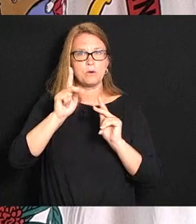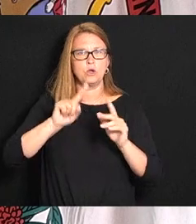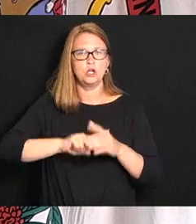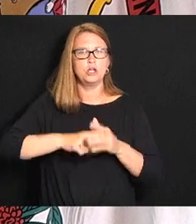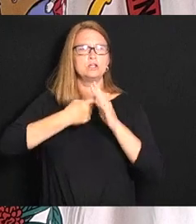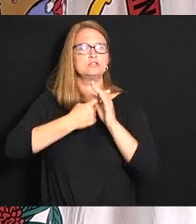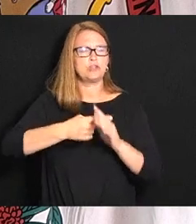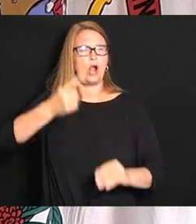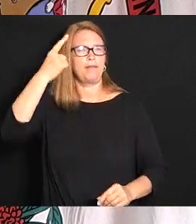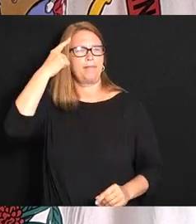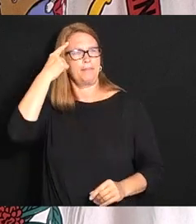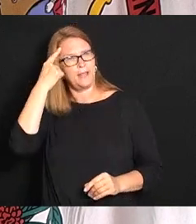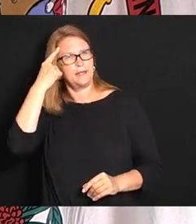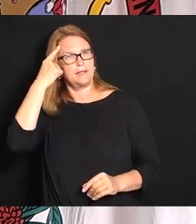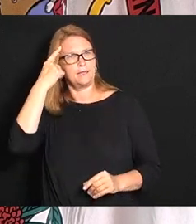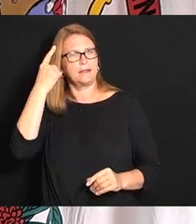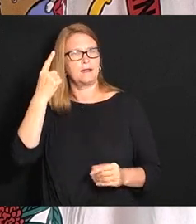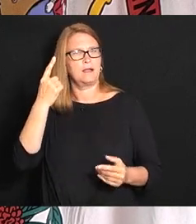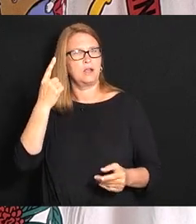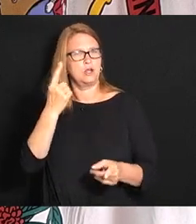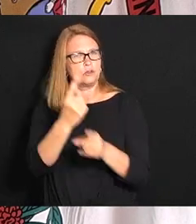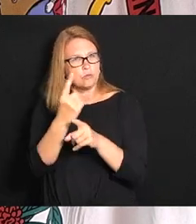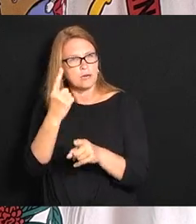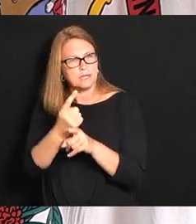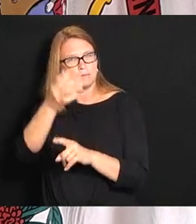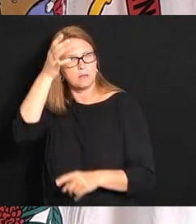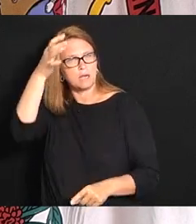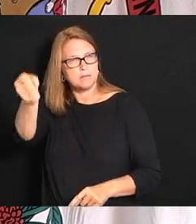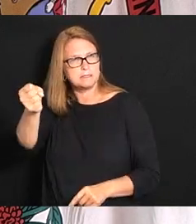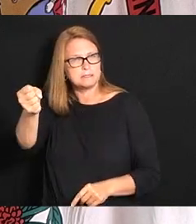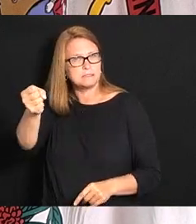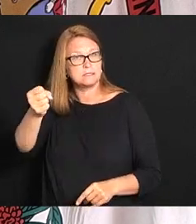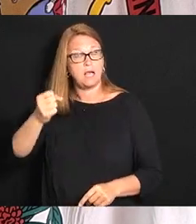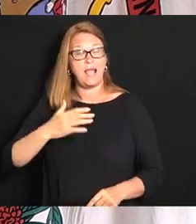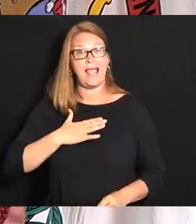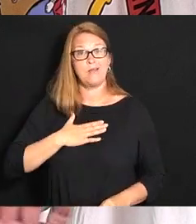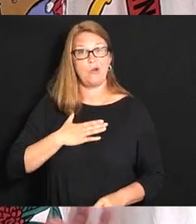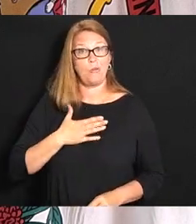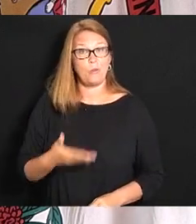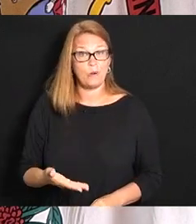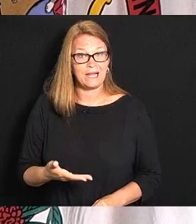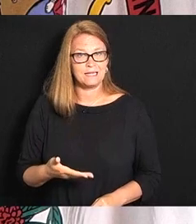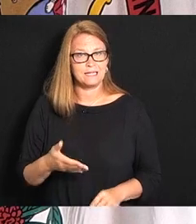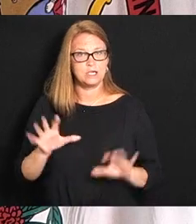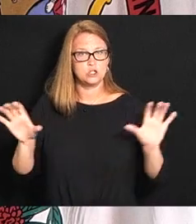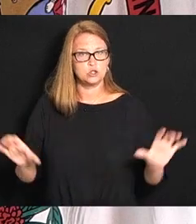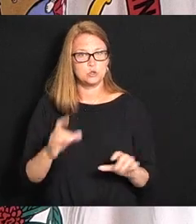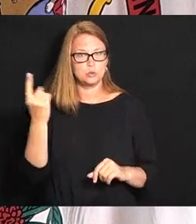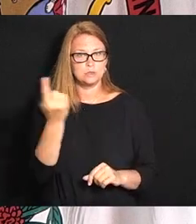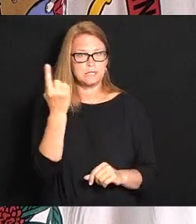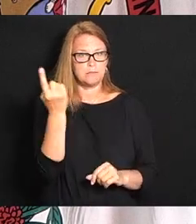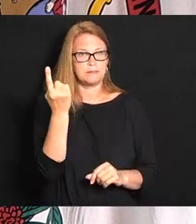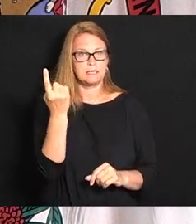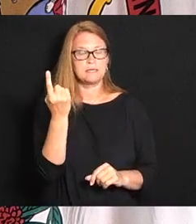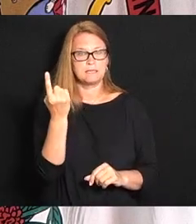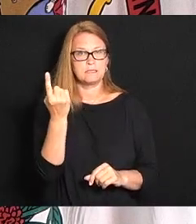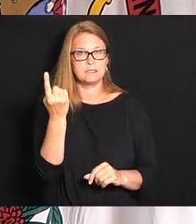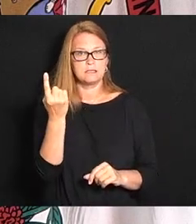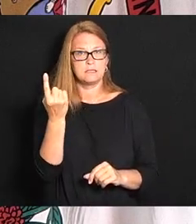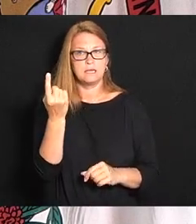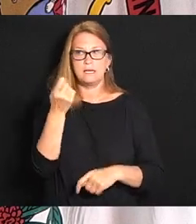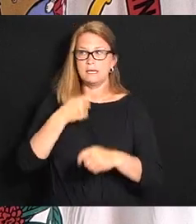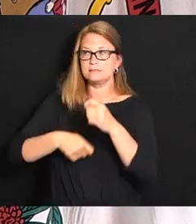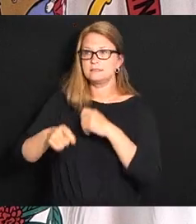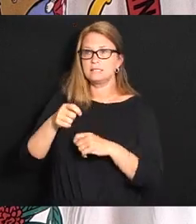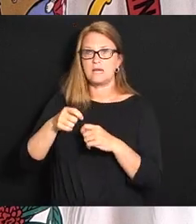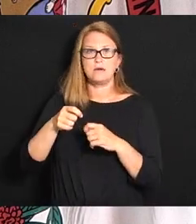reasonably as people and we're willing we're willing to do stuff and everything instead of looking